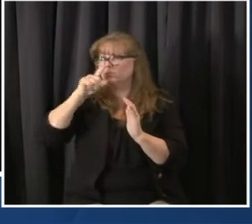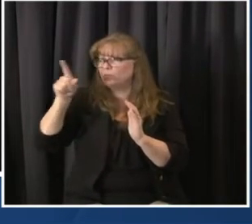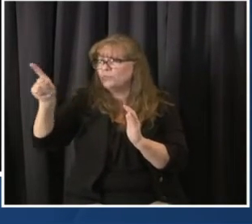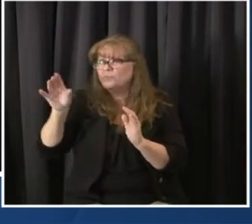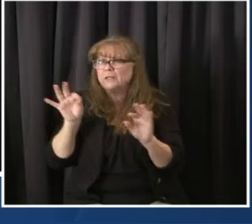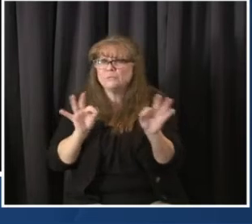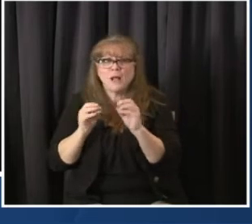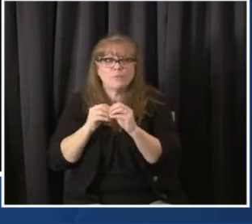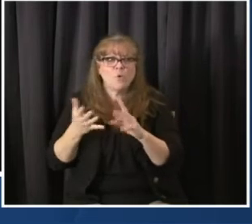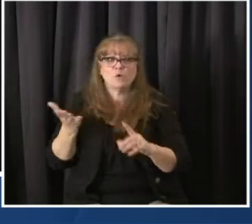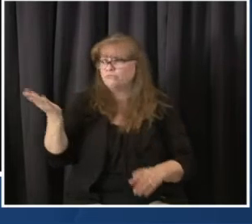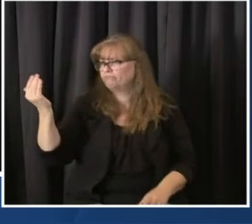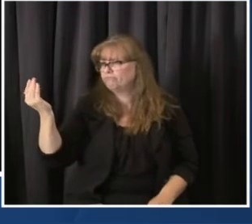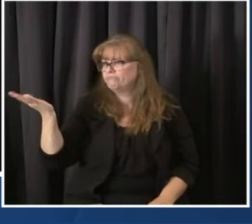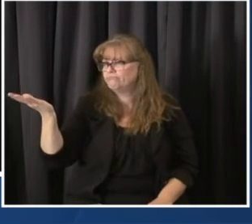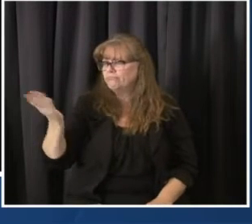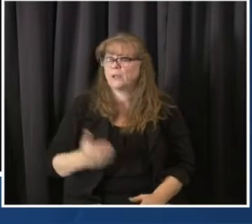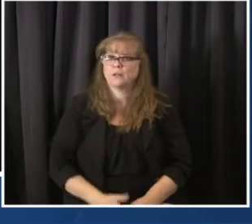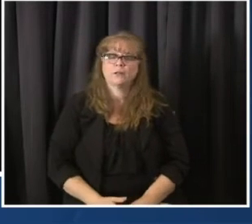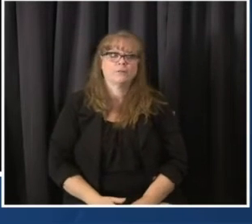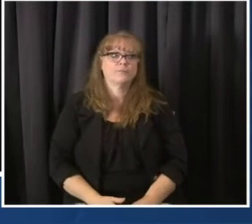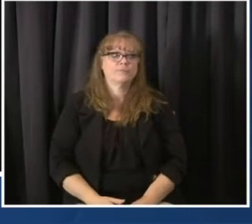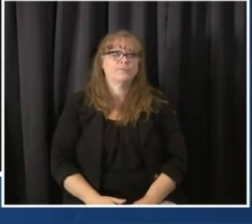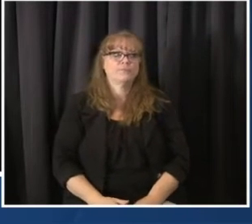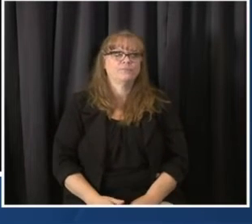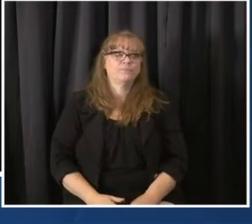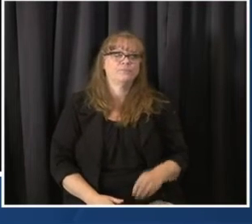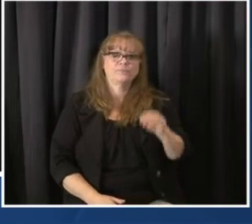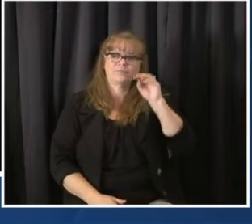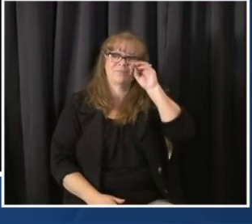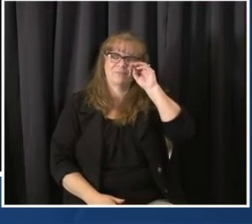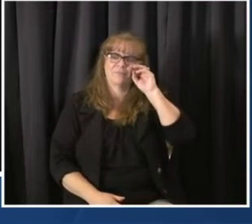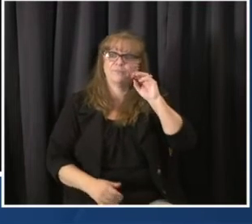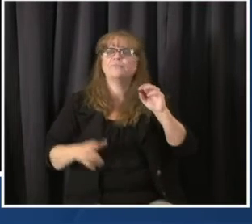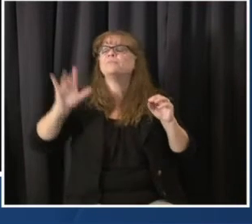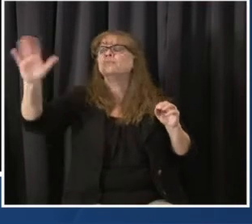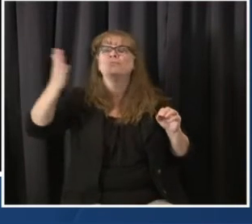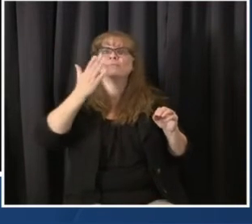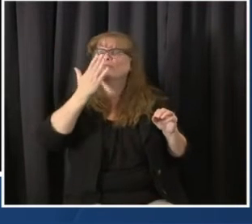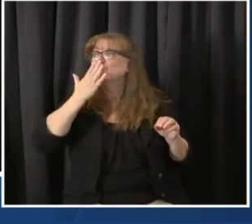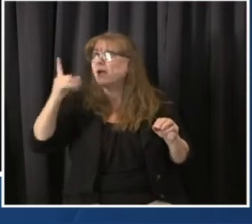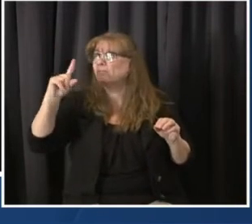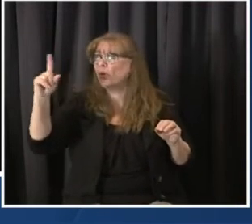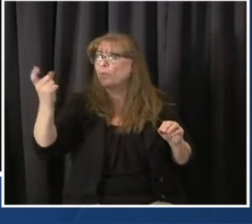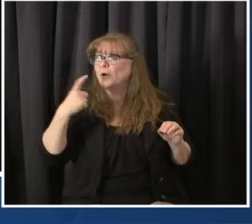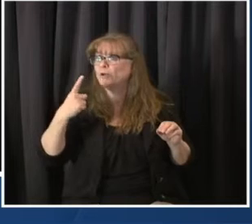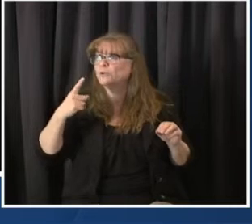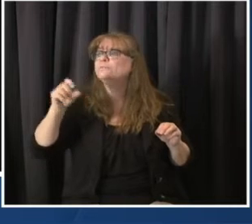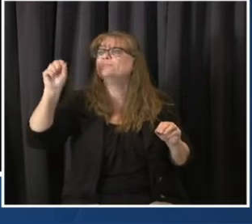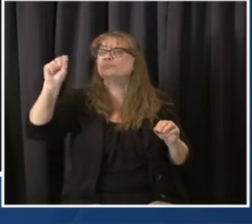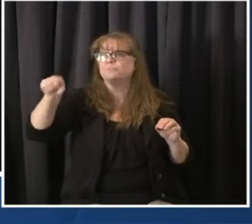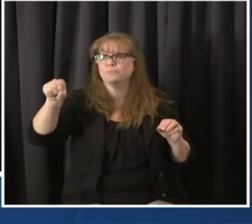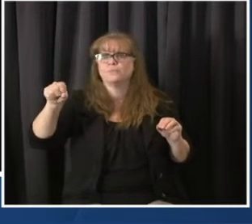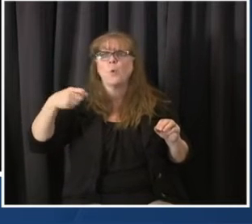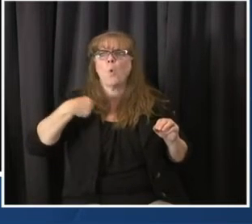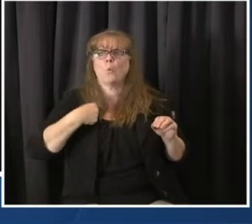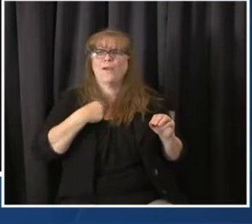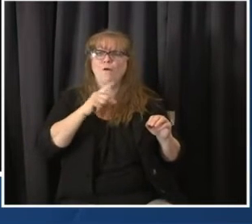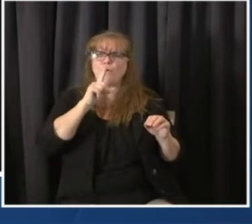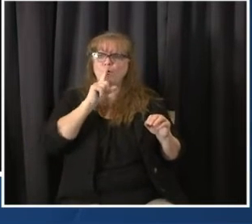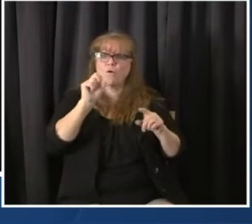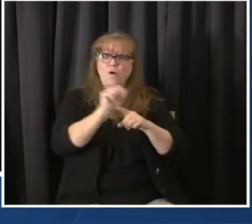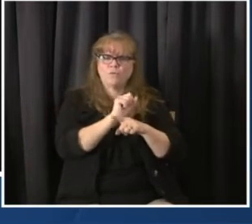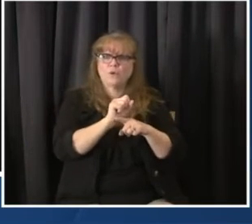Great. Thank you. And thanks for the question. So we are rapidly expanding our surveillance in the state for not just the